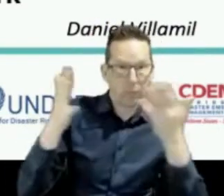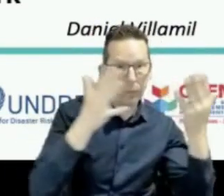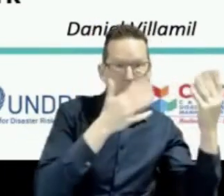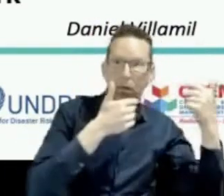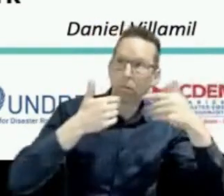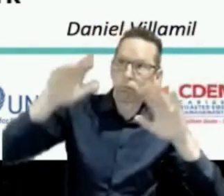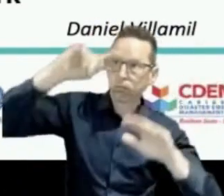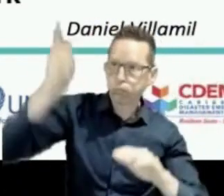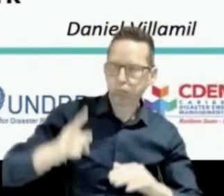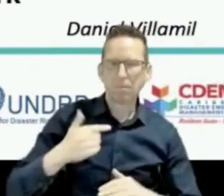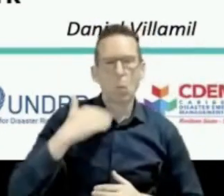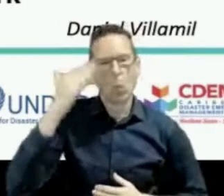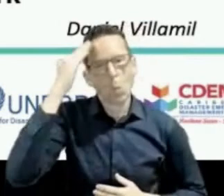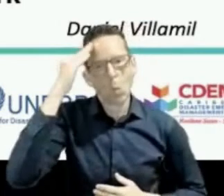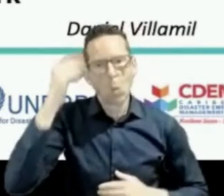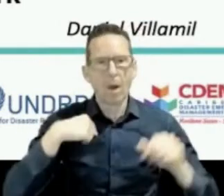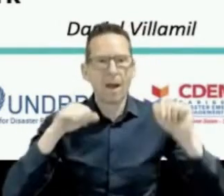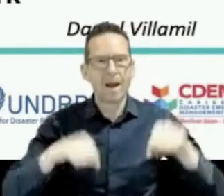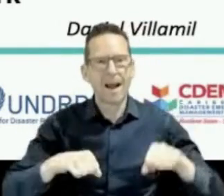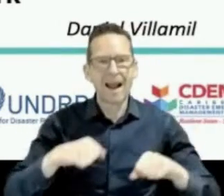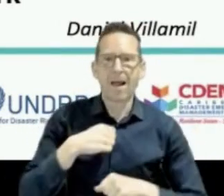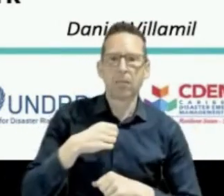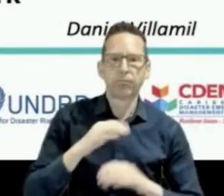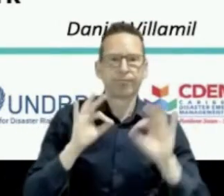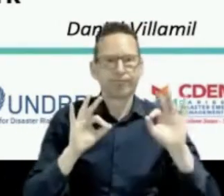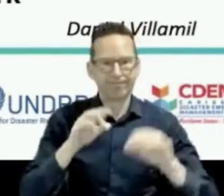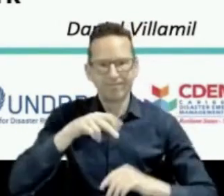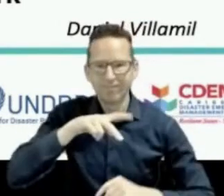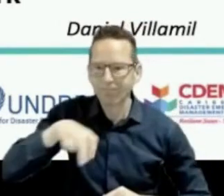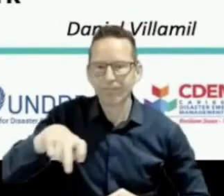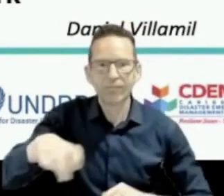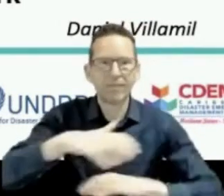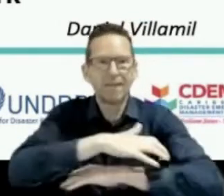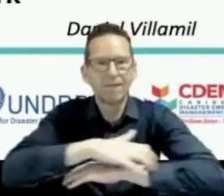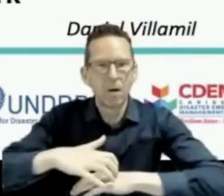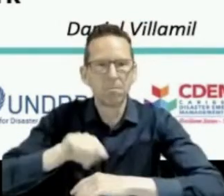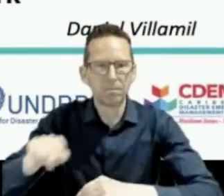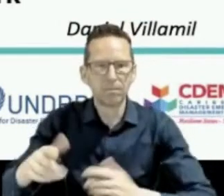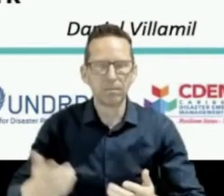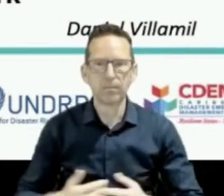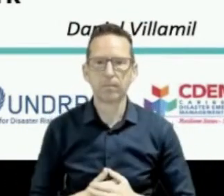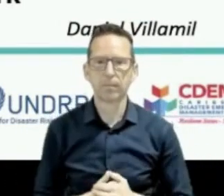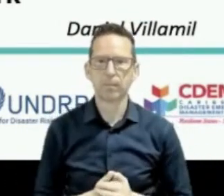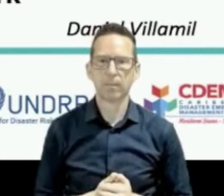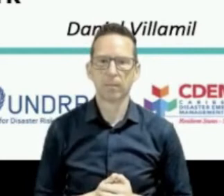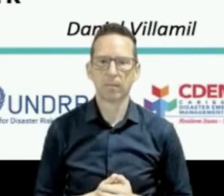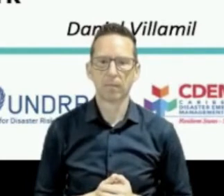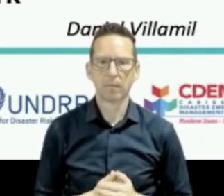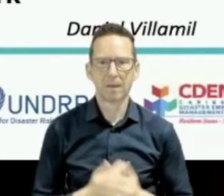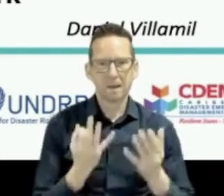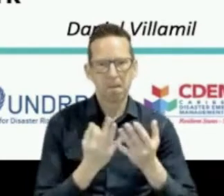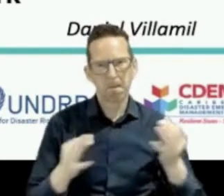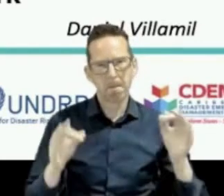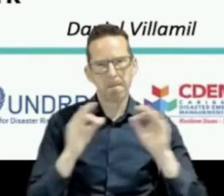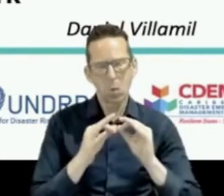and particularly for larger venues when more people are exposed. It's also important to widely share the best practices for